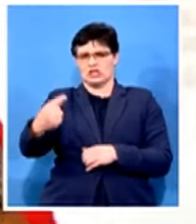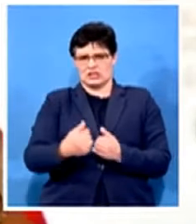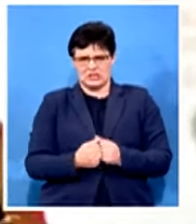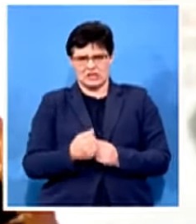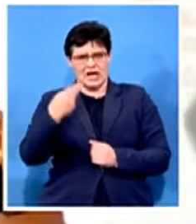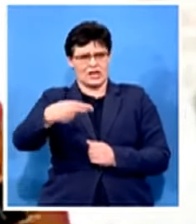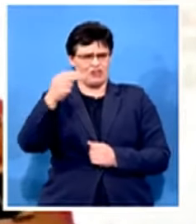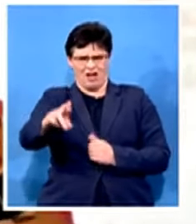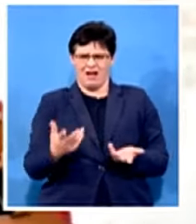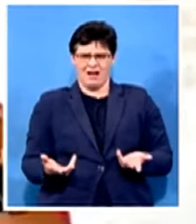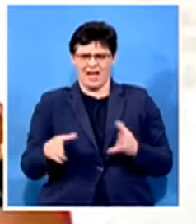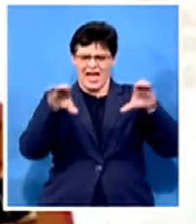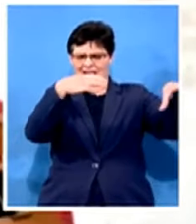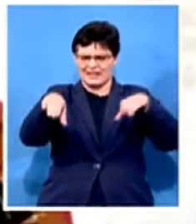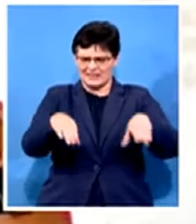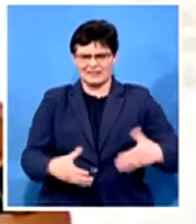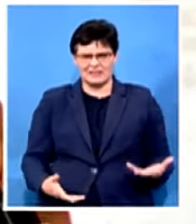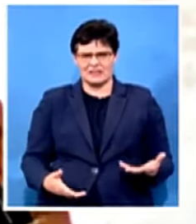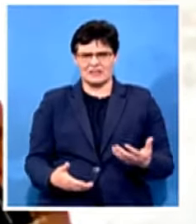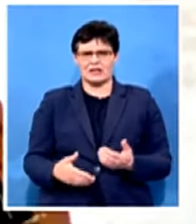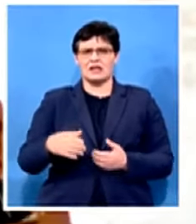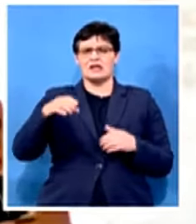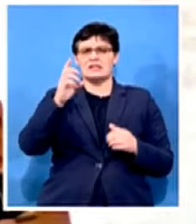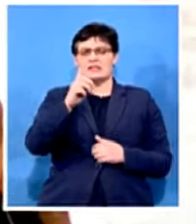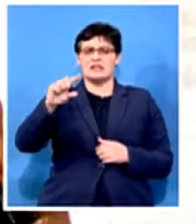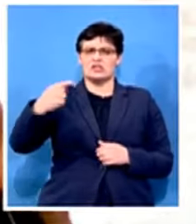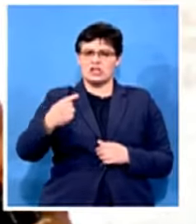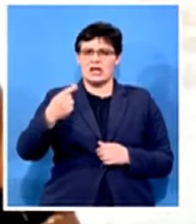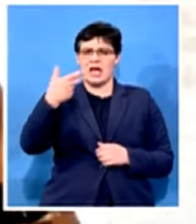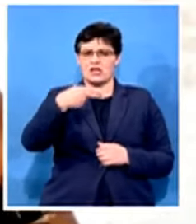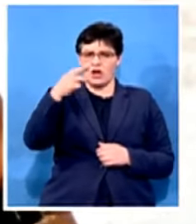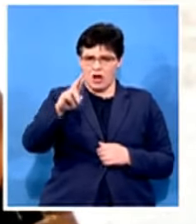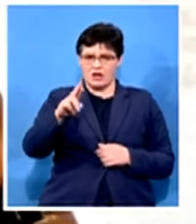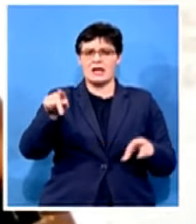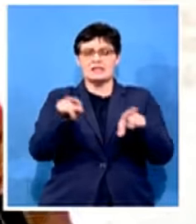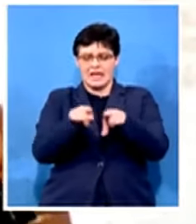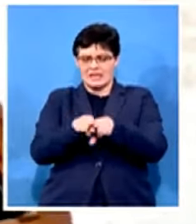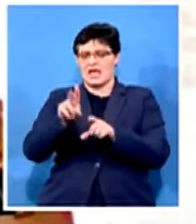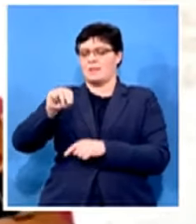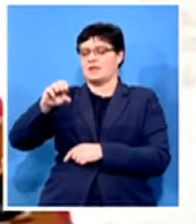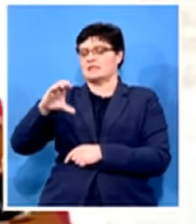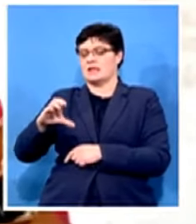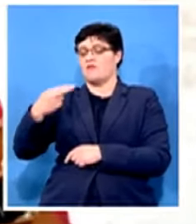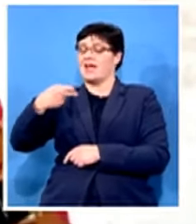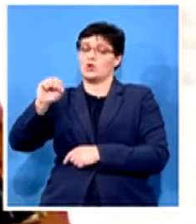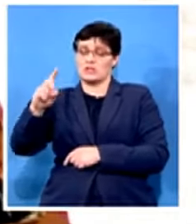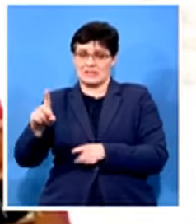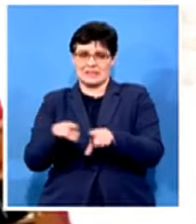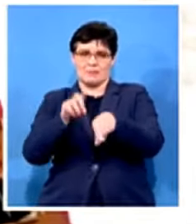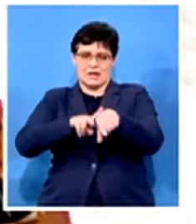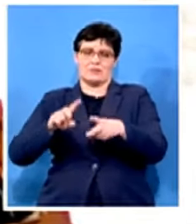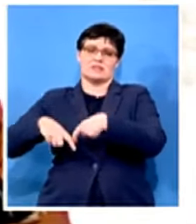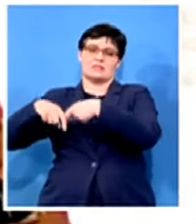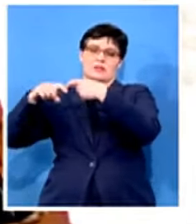dtg hr was suspended at the same time as the mec as the hot so we understand that uh up